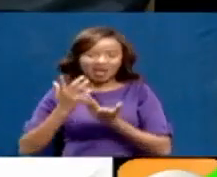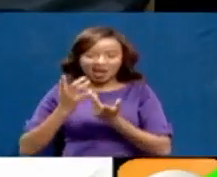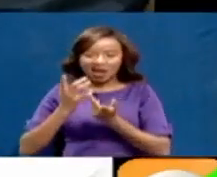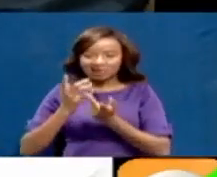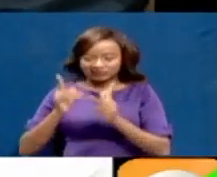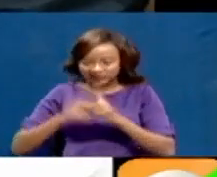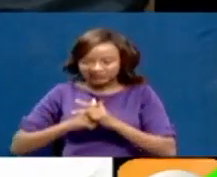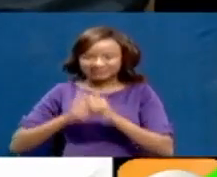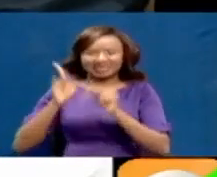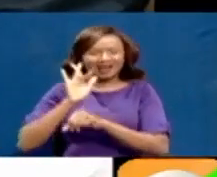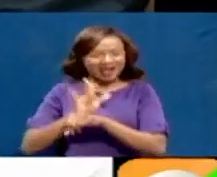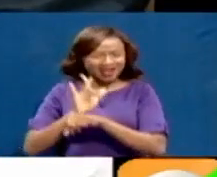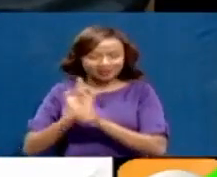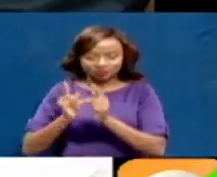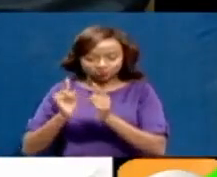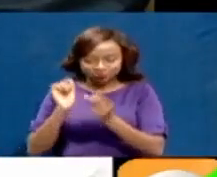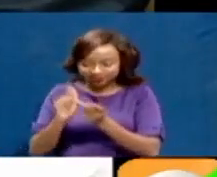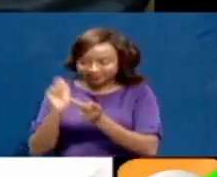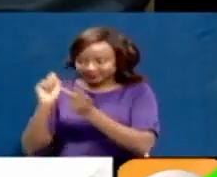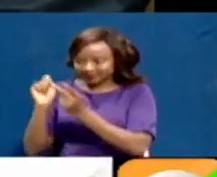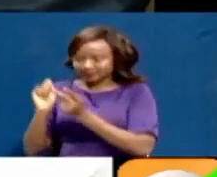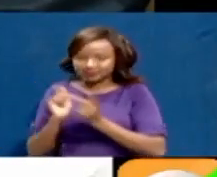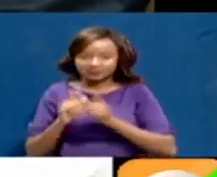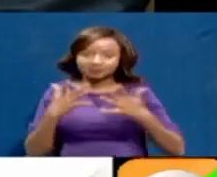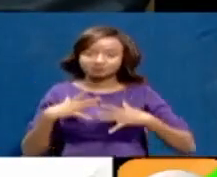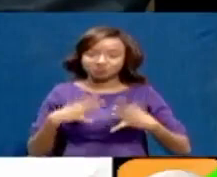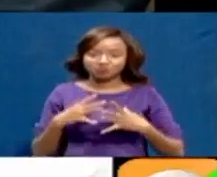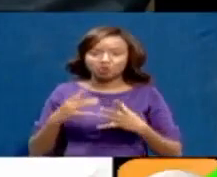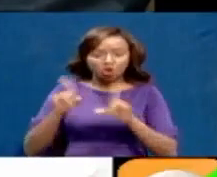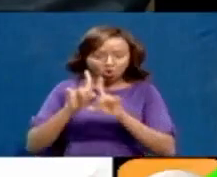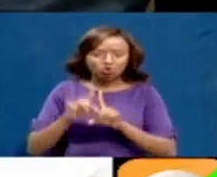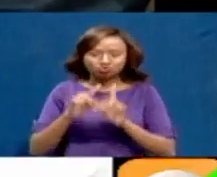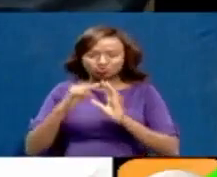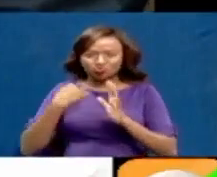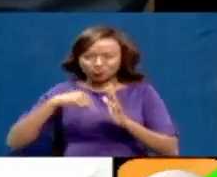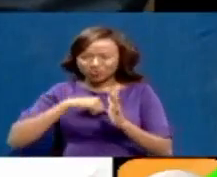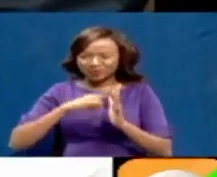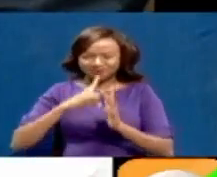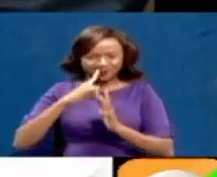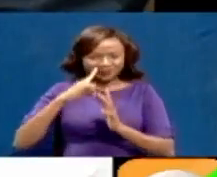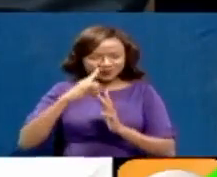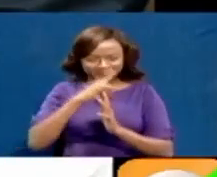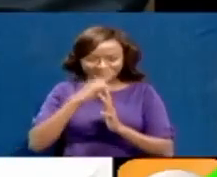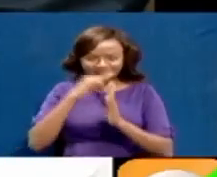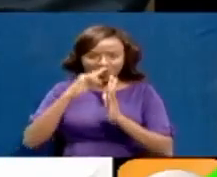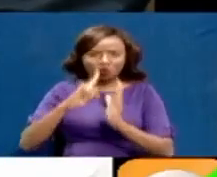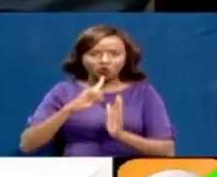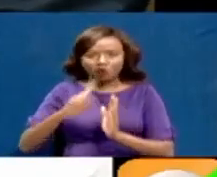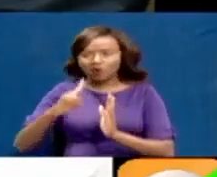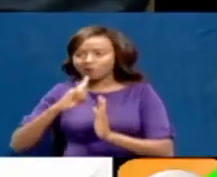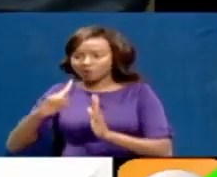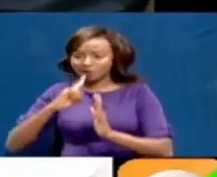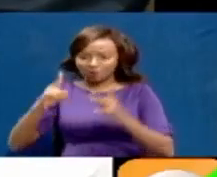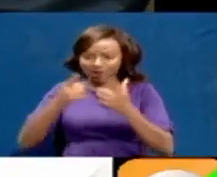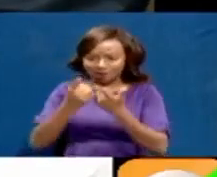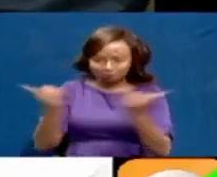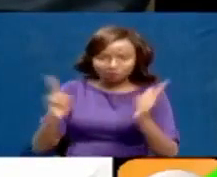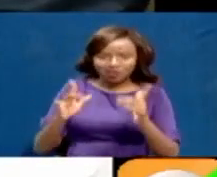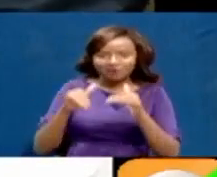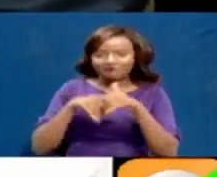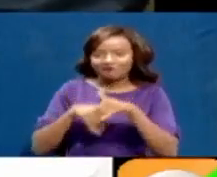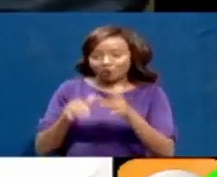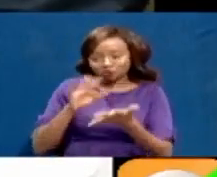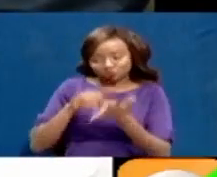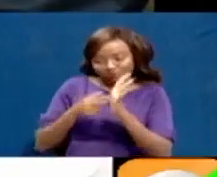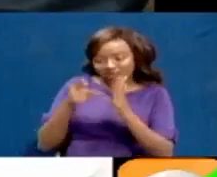counties that took very tough preventive measures. So maybe that could have